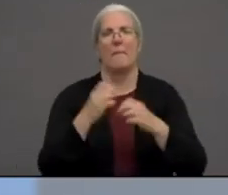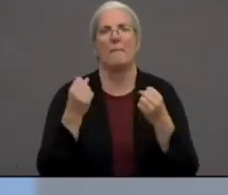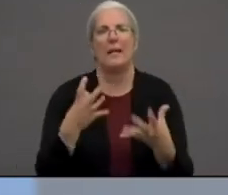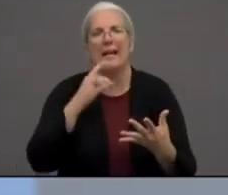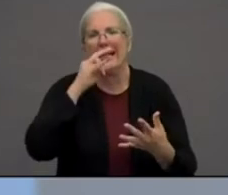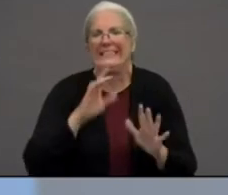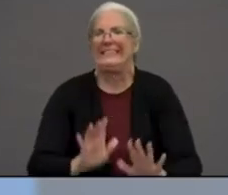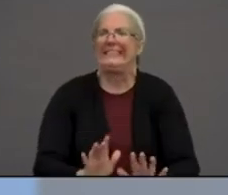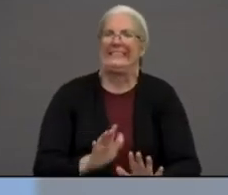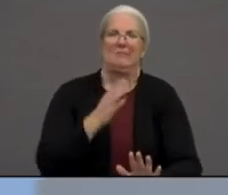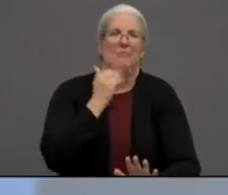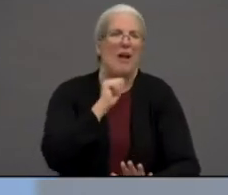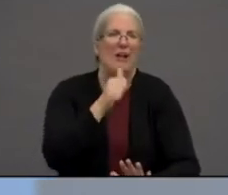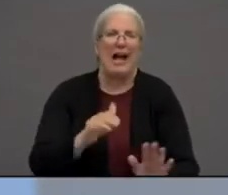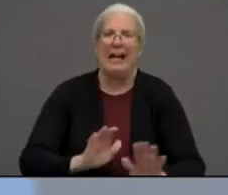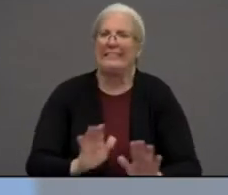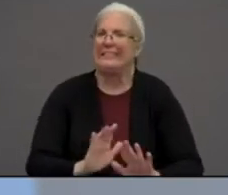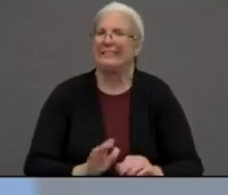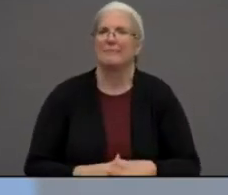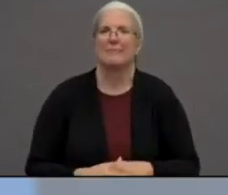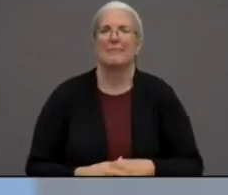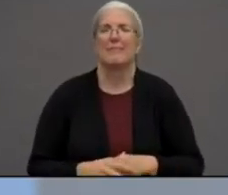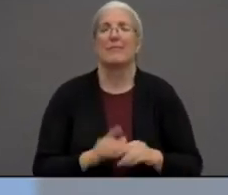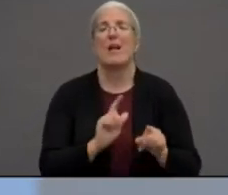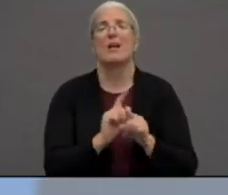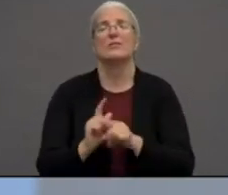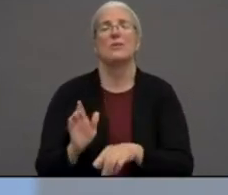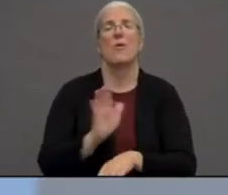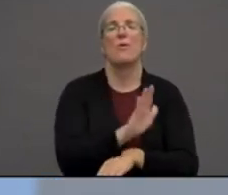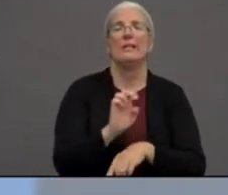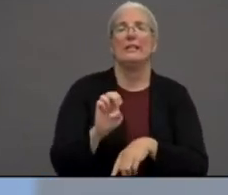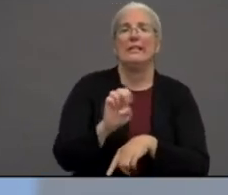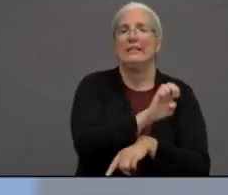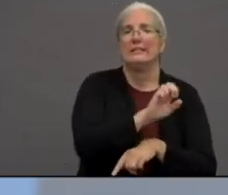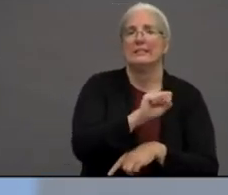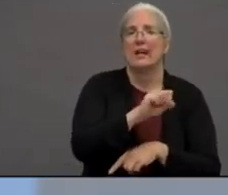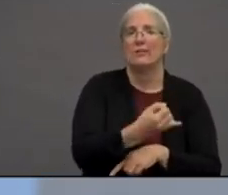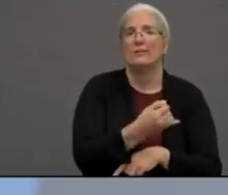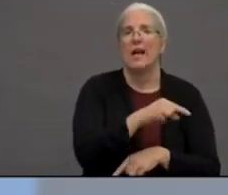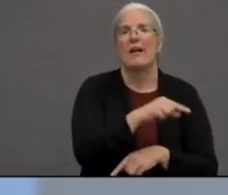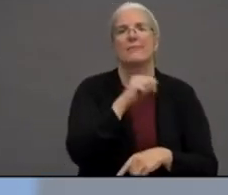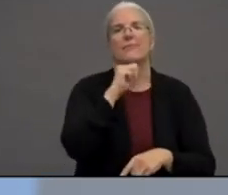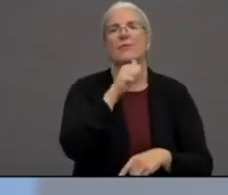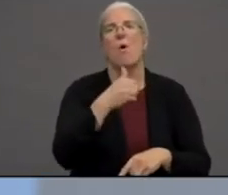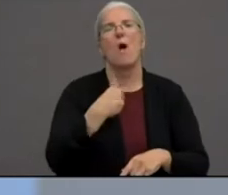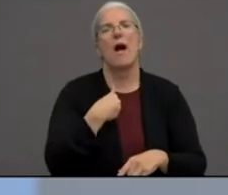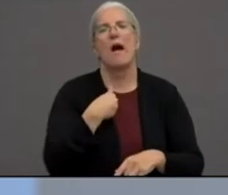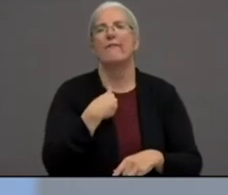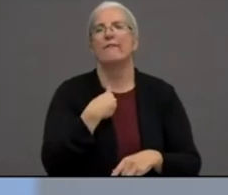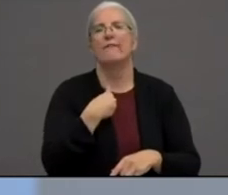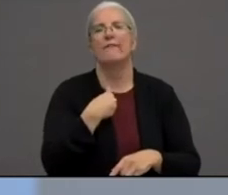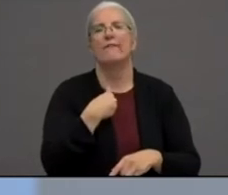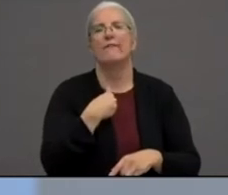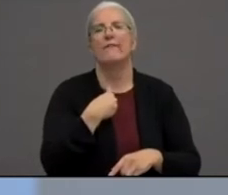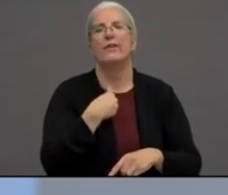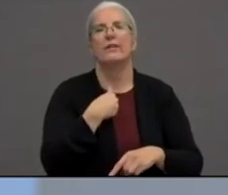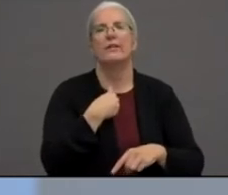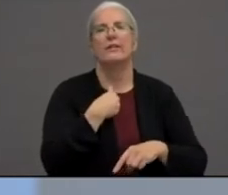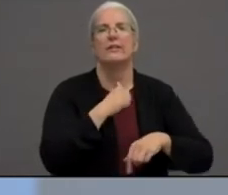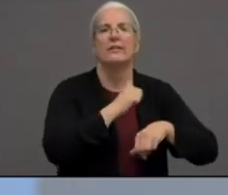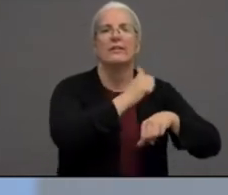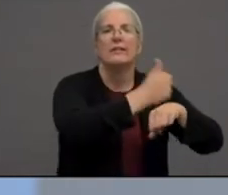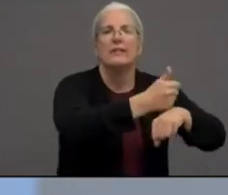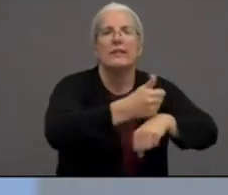also in the east side, we don't have the infrastructure in some schools to separate by six feet or